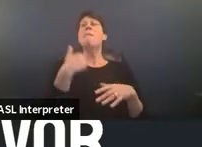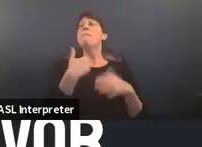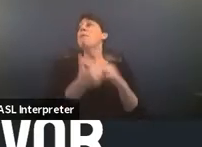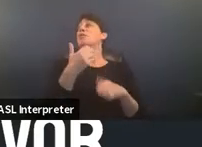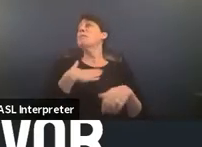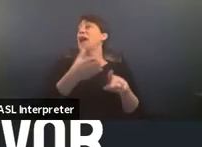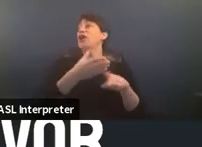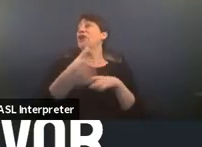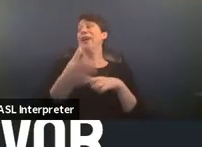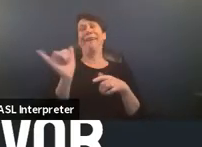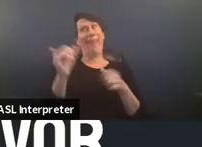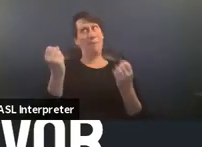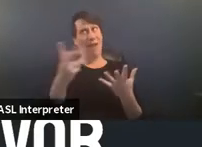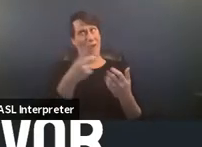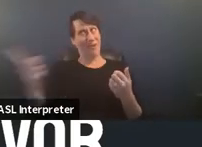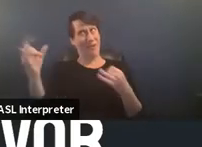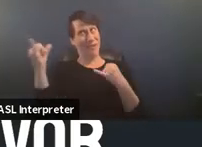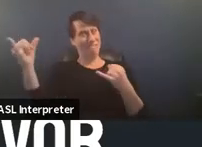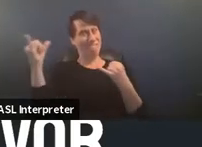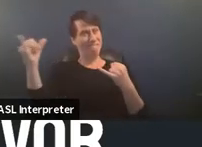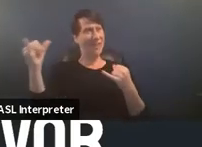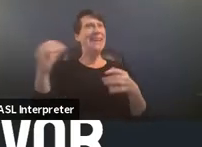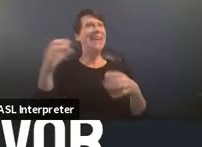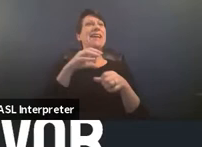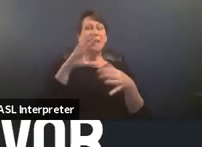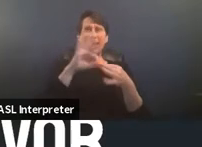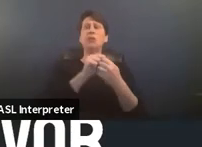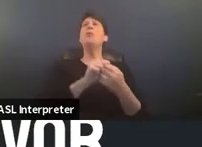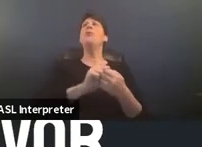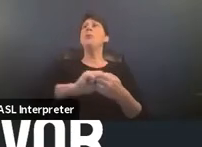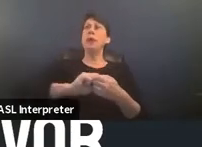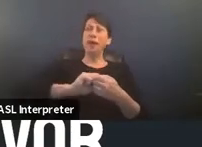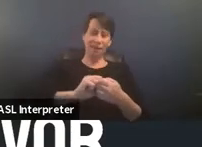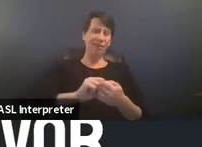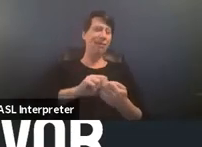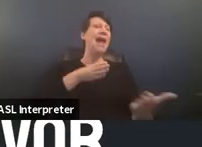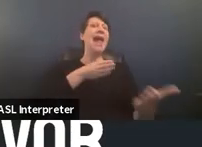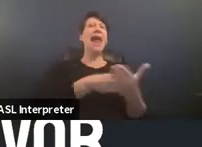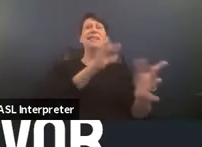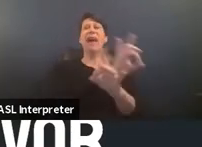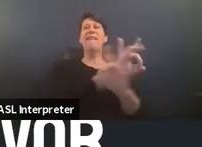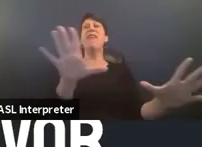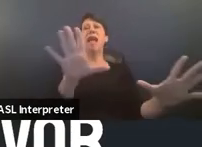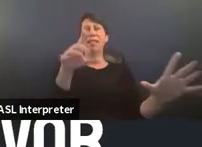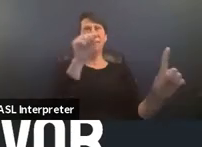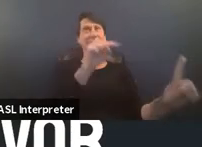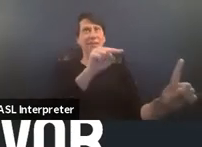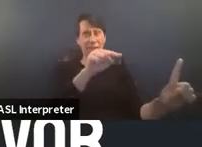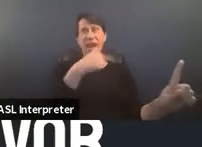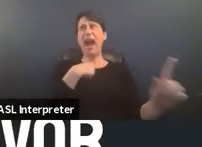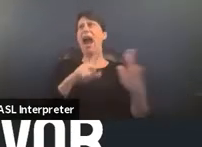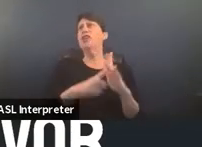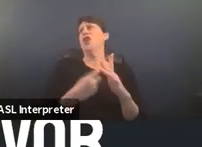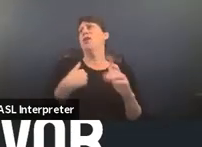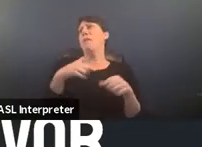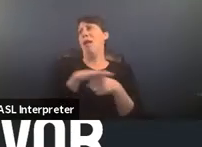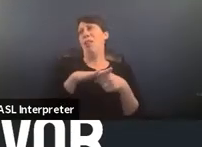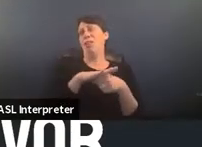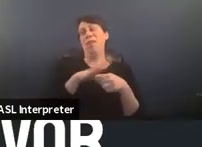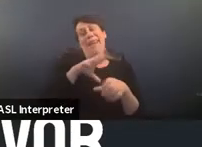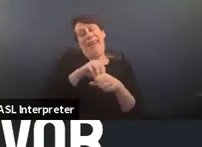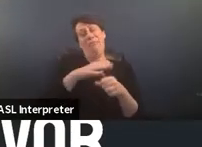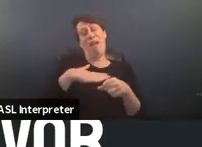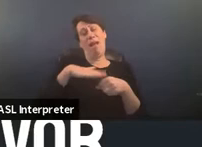career like many of you um in anti-violence organizations i started my career at my local rape crisis center here in washington